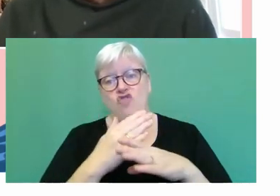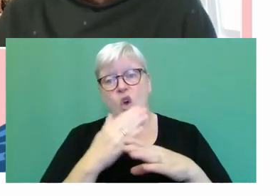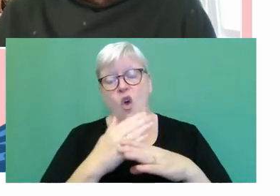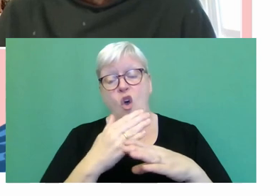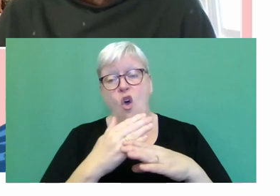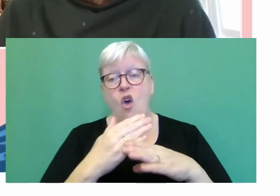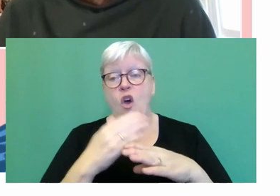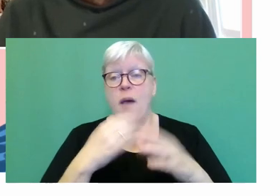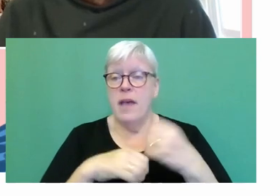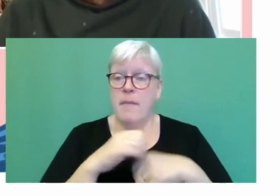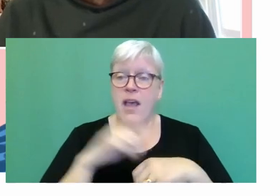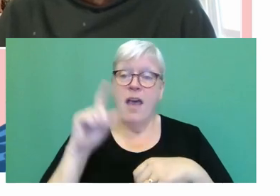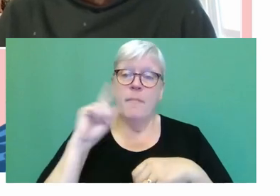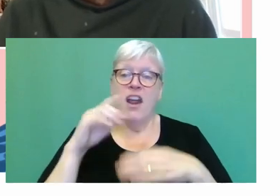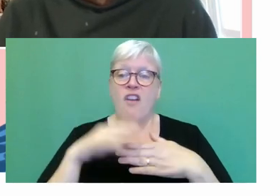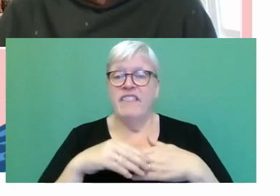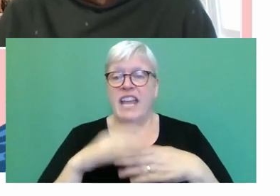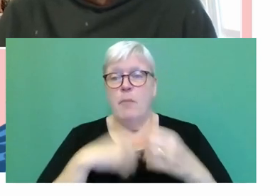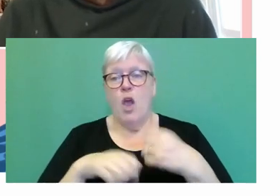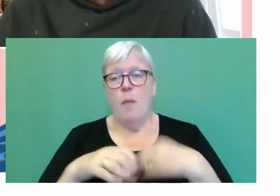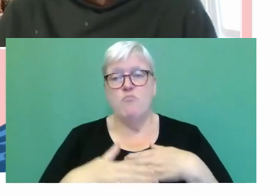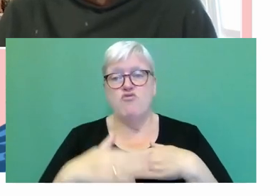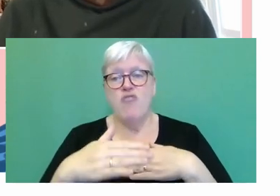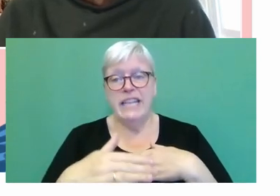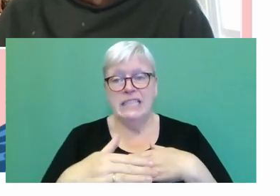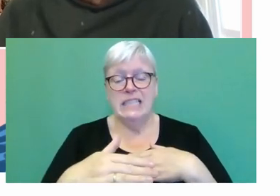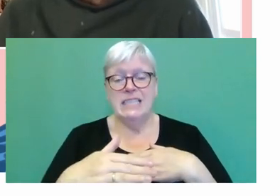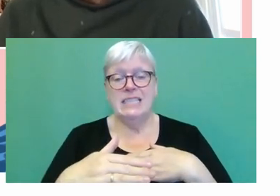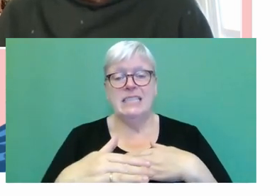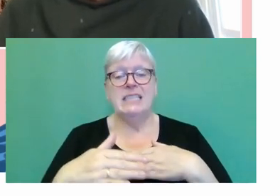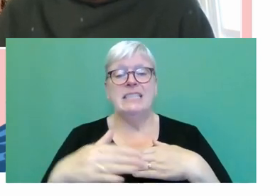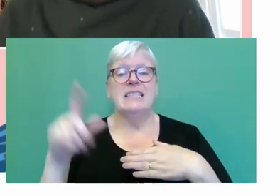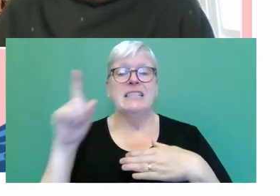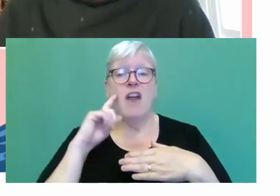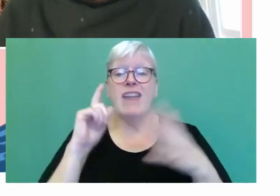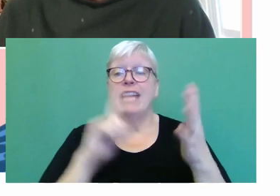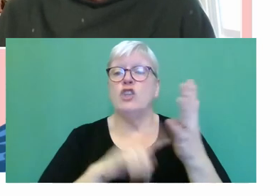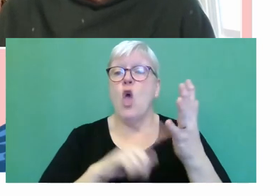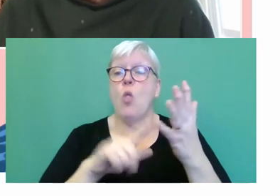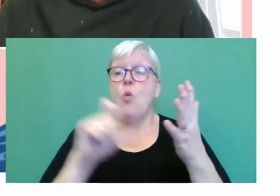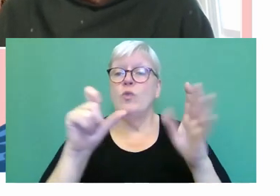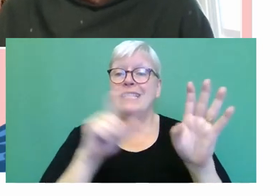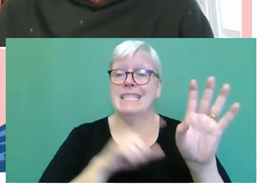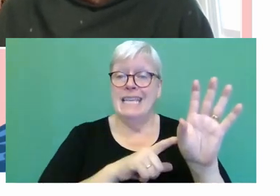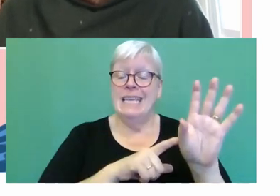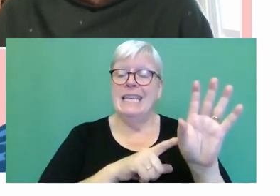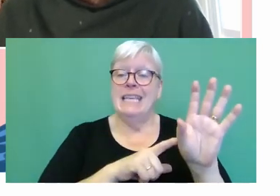gets his girlfriend pregnant. And his girlfriend Lucy comes from a very ordinary, I'd say